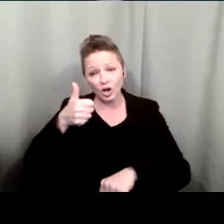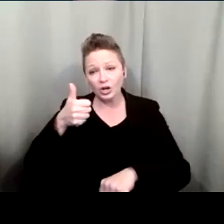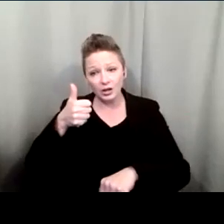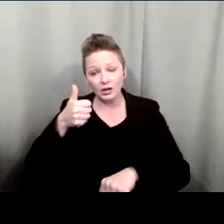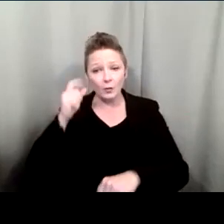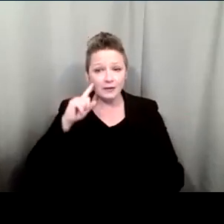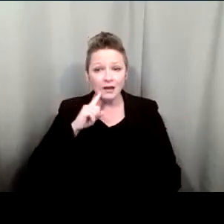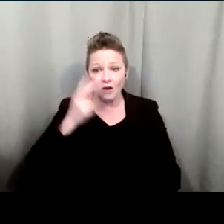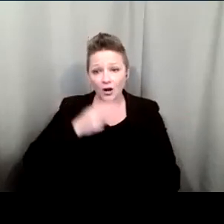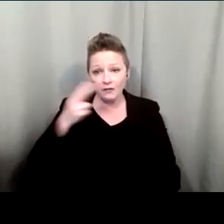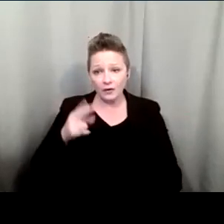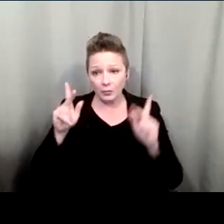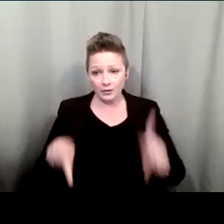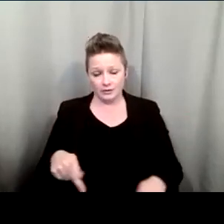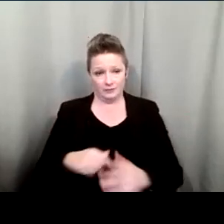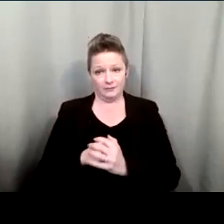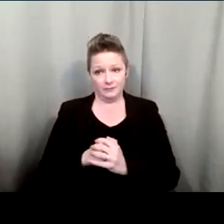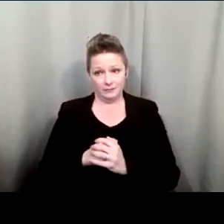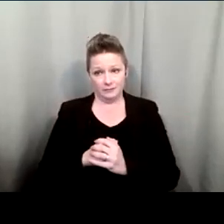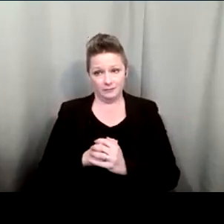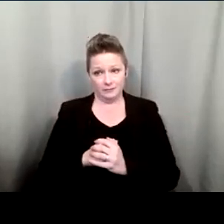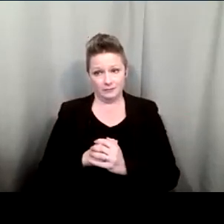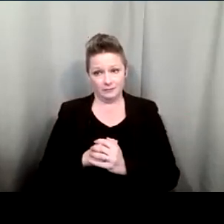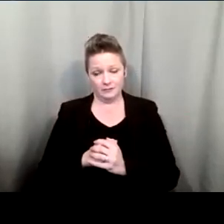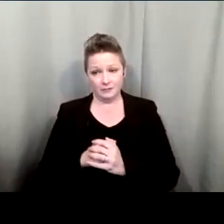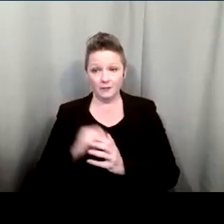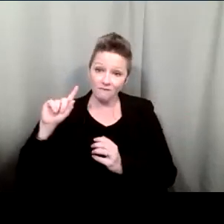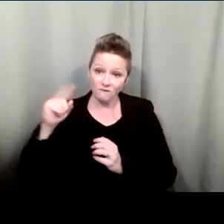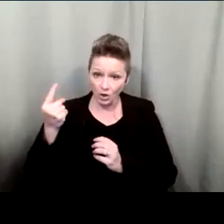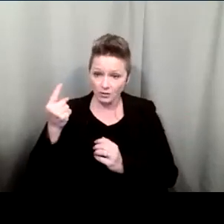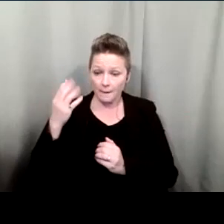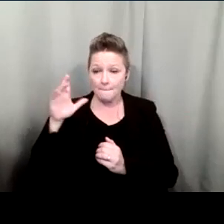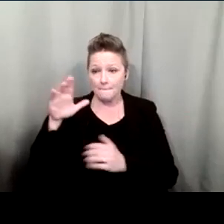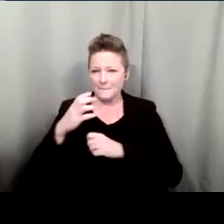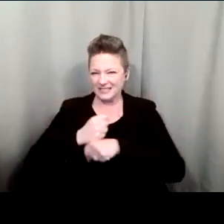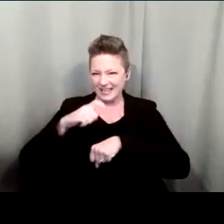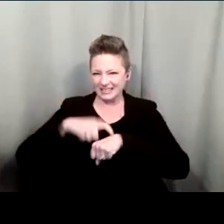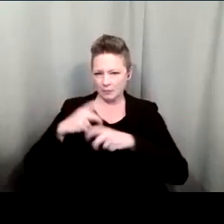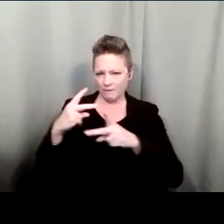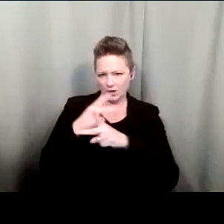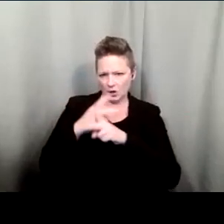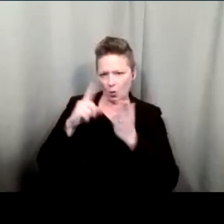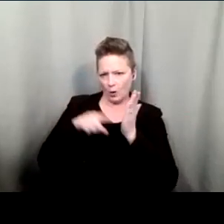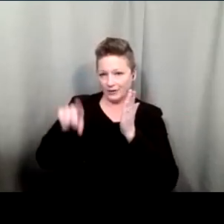person because first of all it may take some time to figure out what it is that person needs